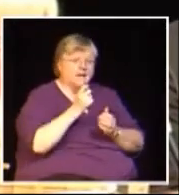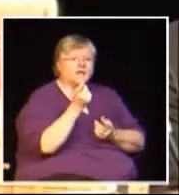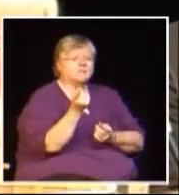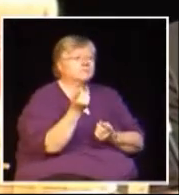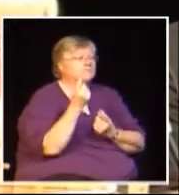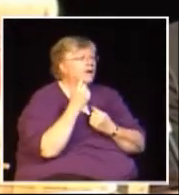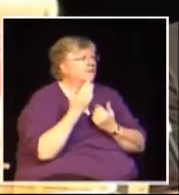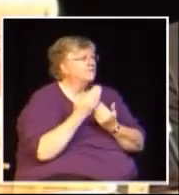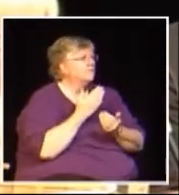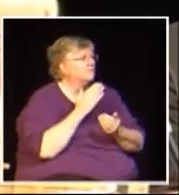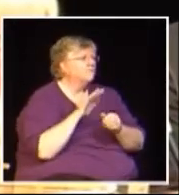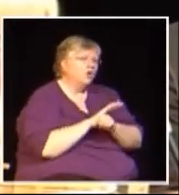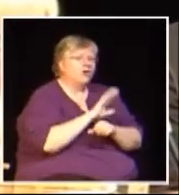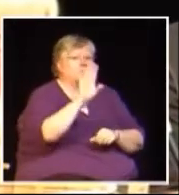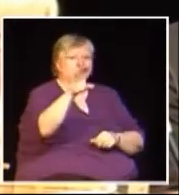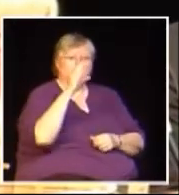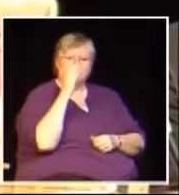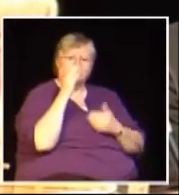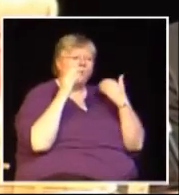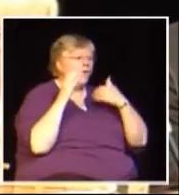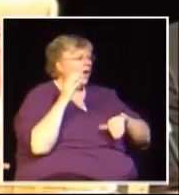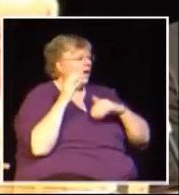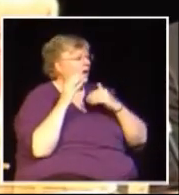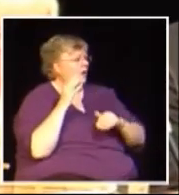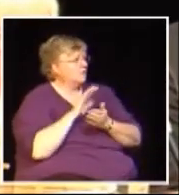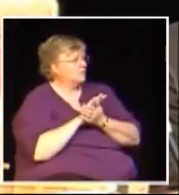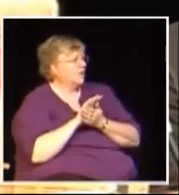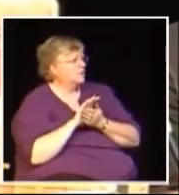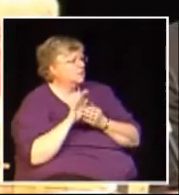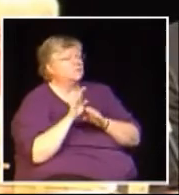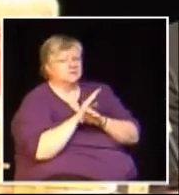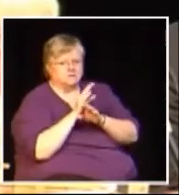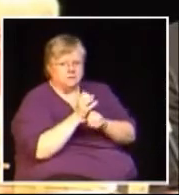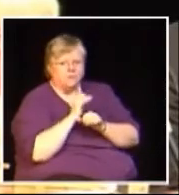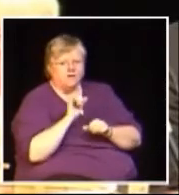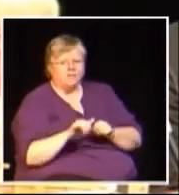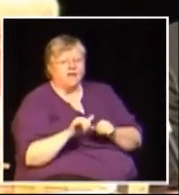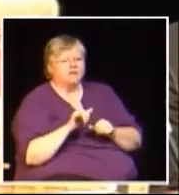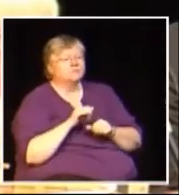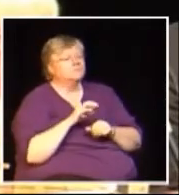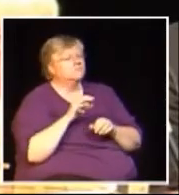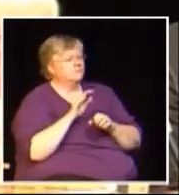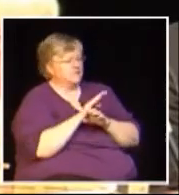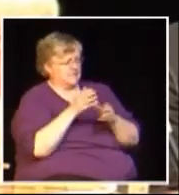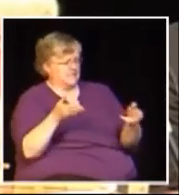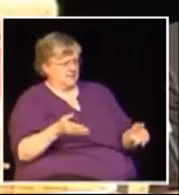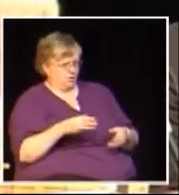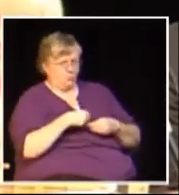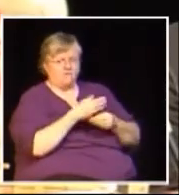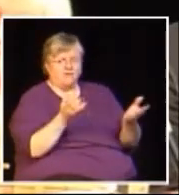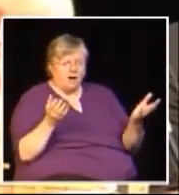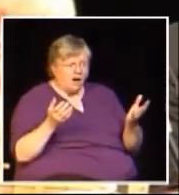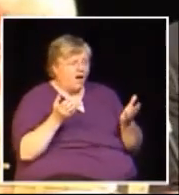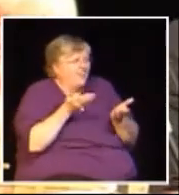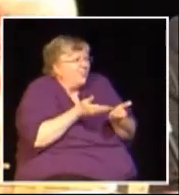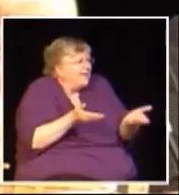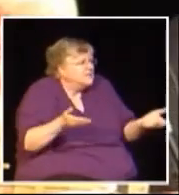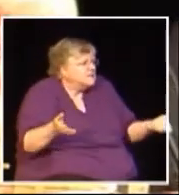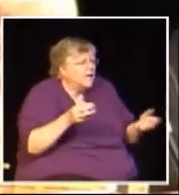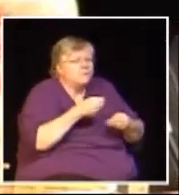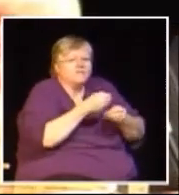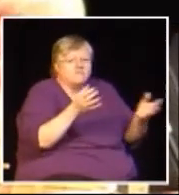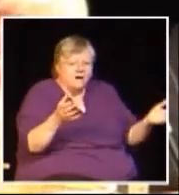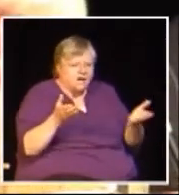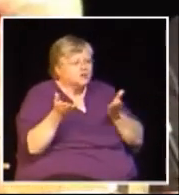that. Our businesses here in the Okanagan they not only provide services and goods to